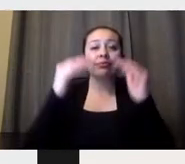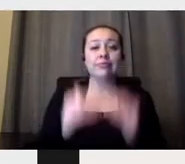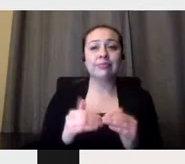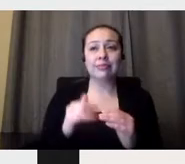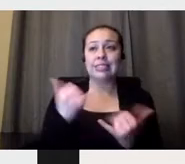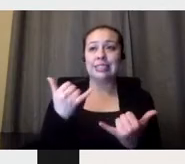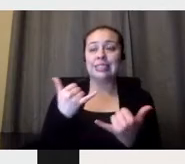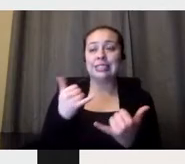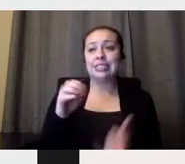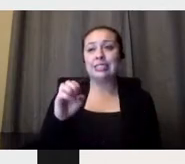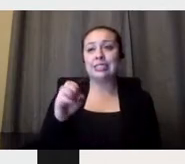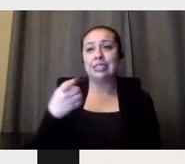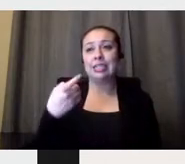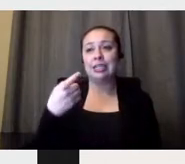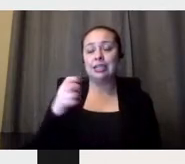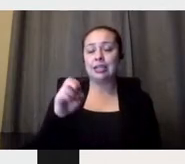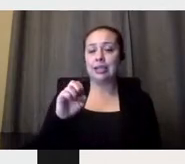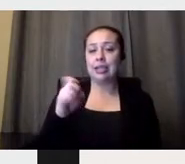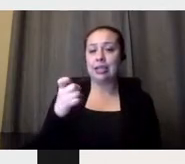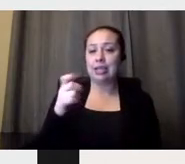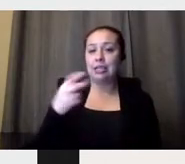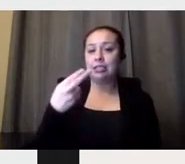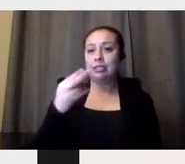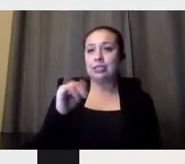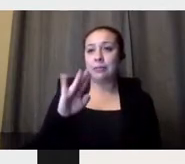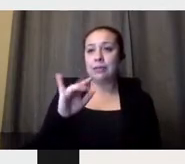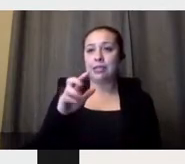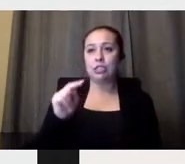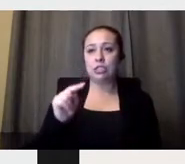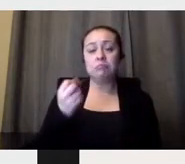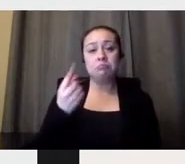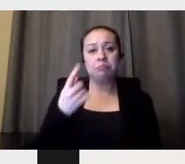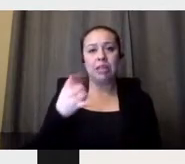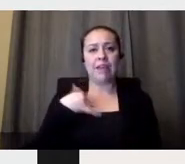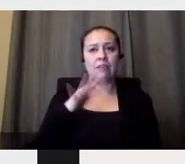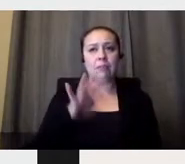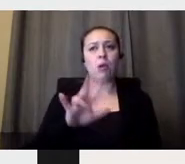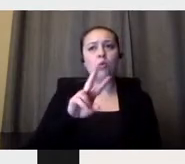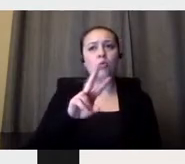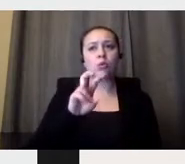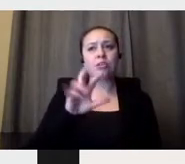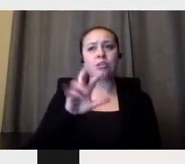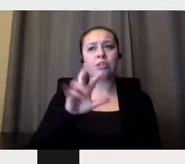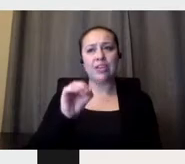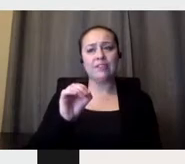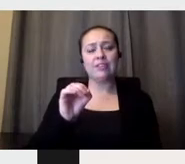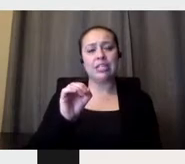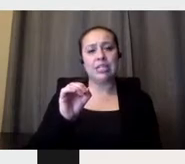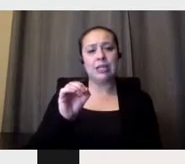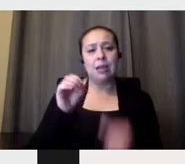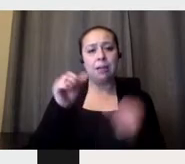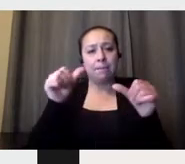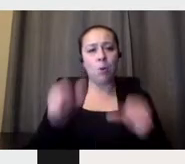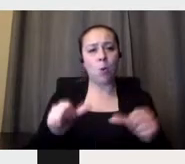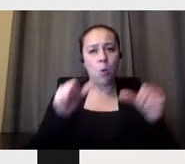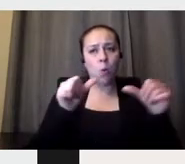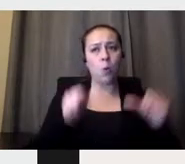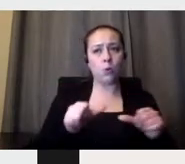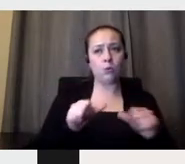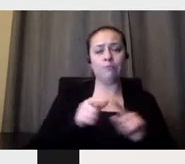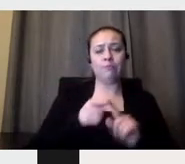countries. So we receive many, many posters. They are designers. It's one guy from Croatia that